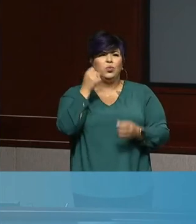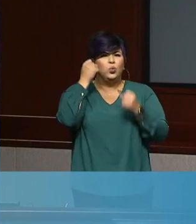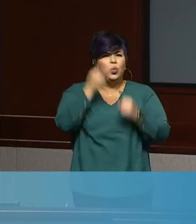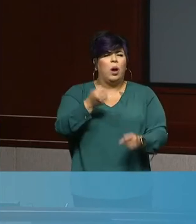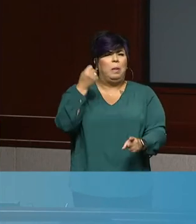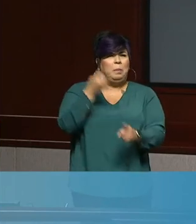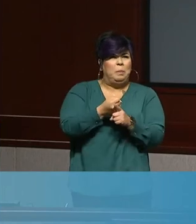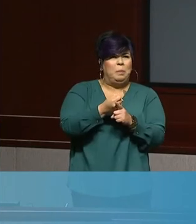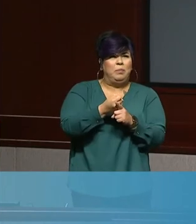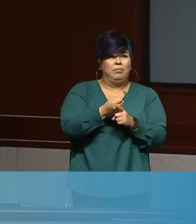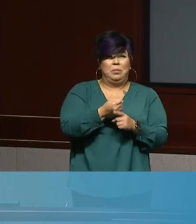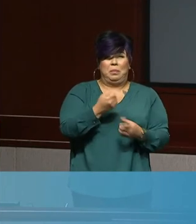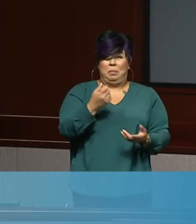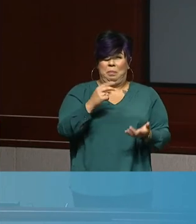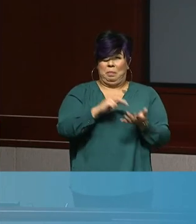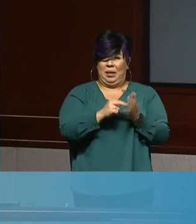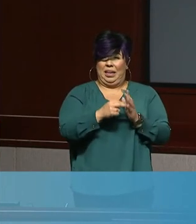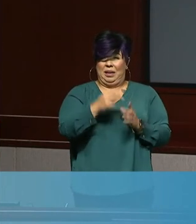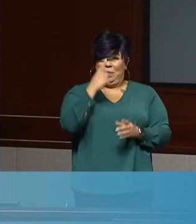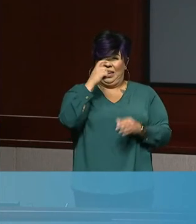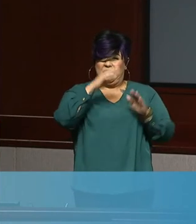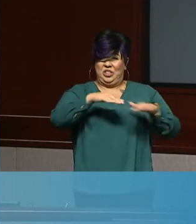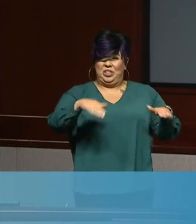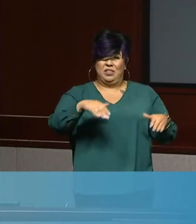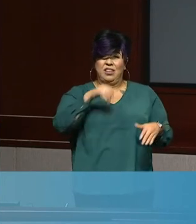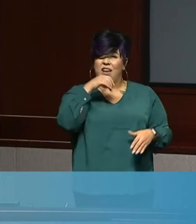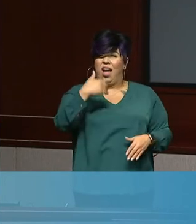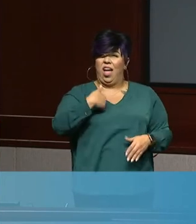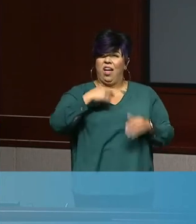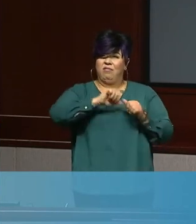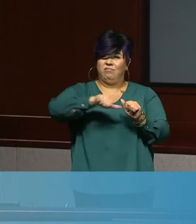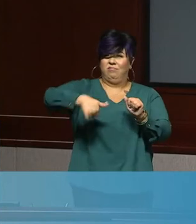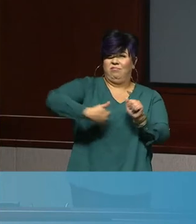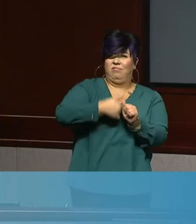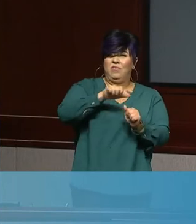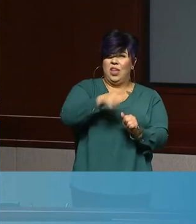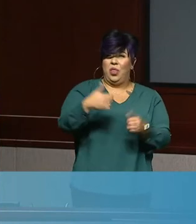which has shown to be a huge contributing factor to COVID-19 complications?